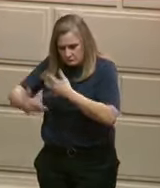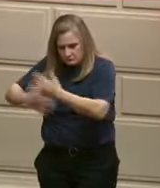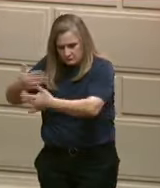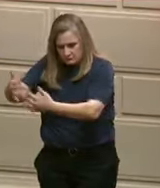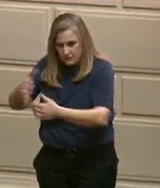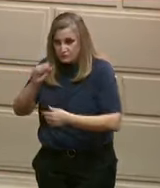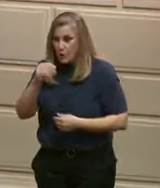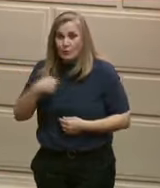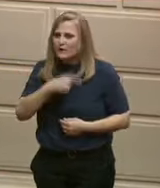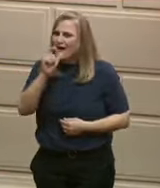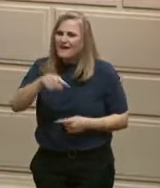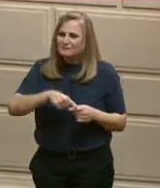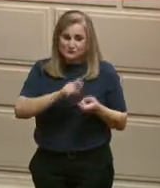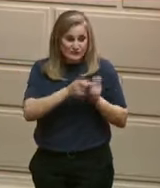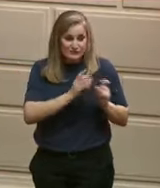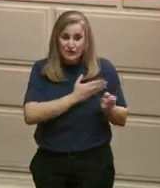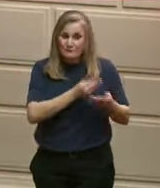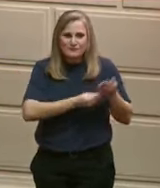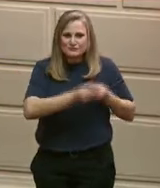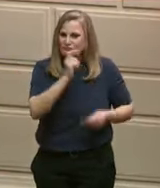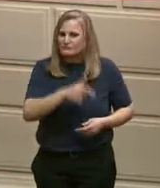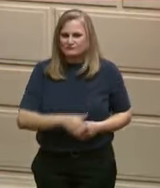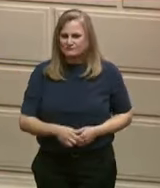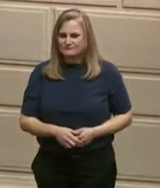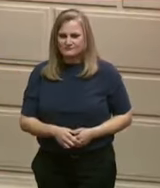make disruptive mid-year cuts.